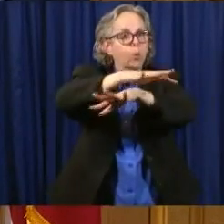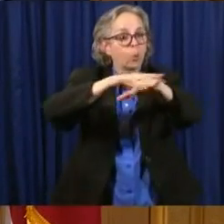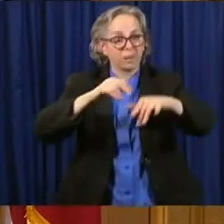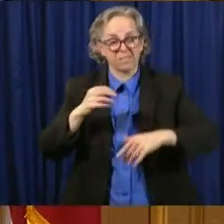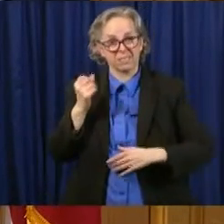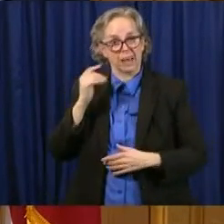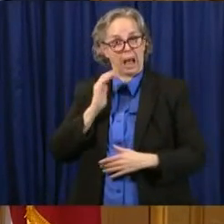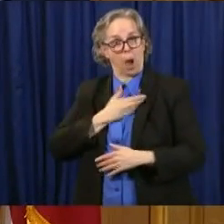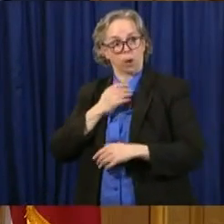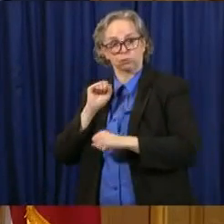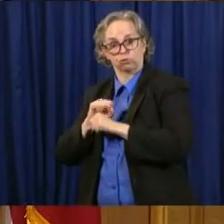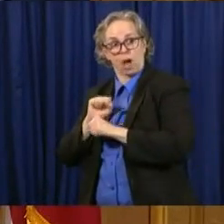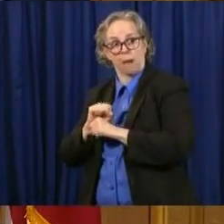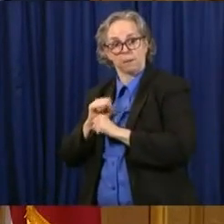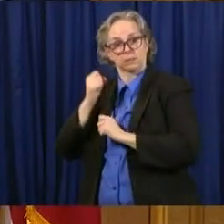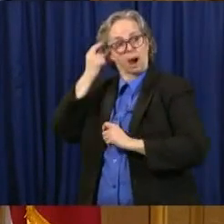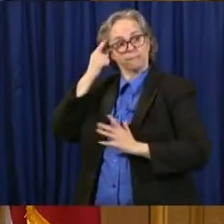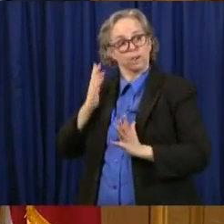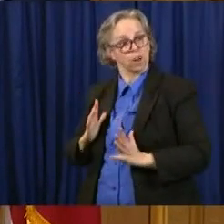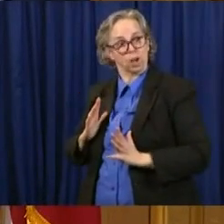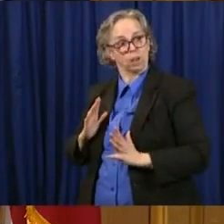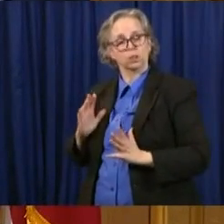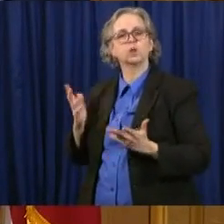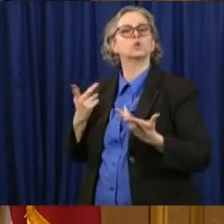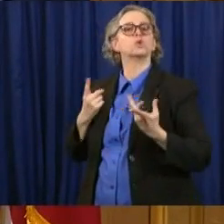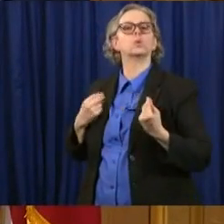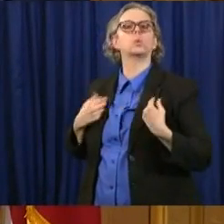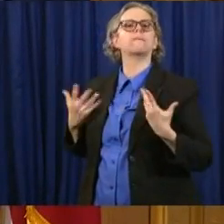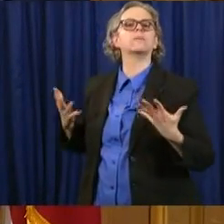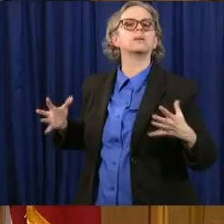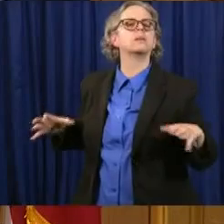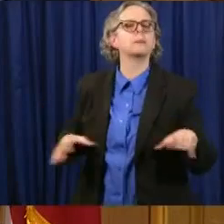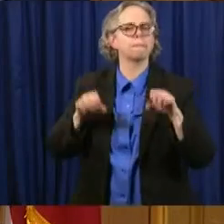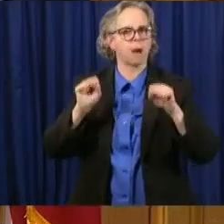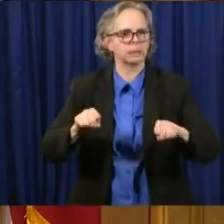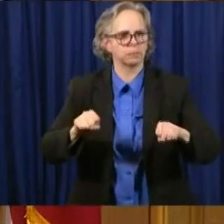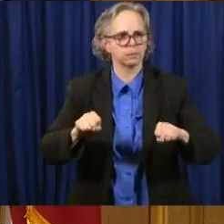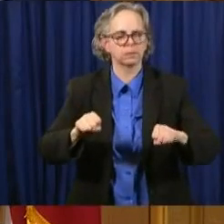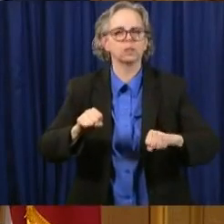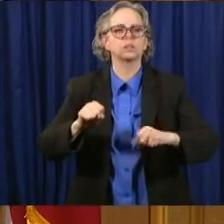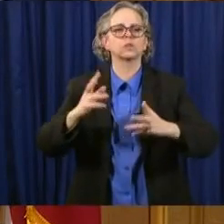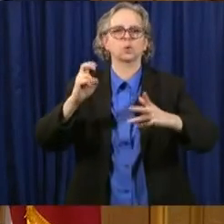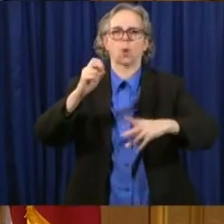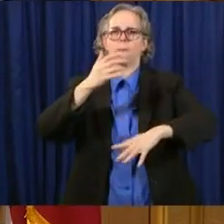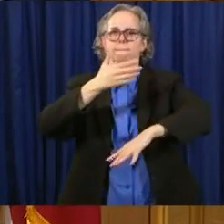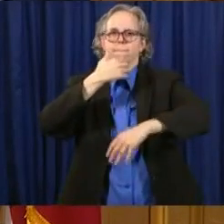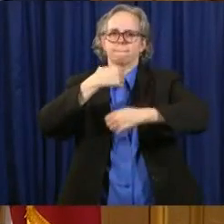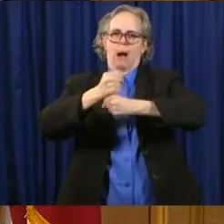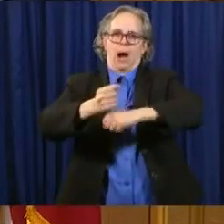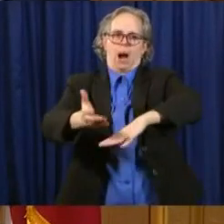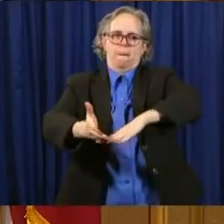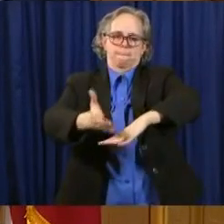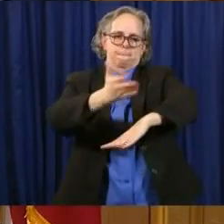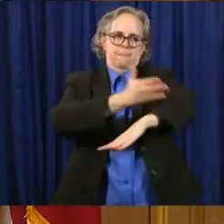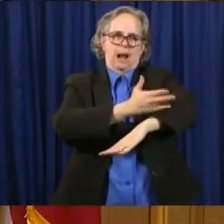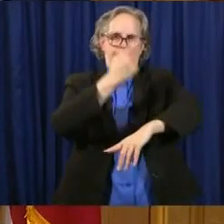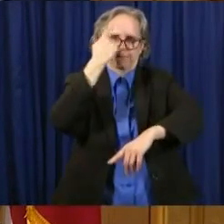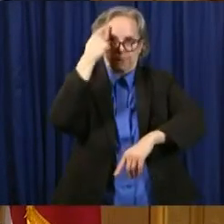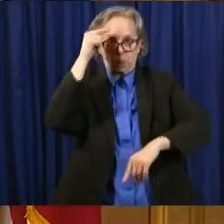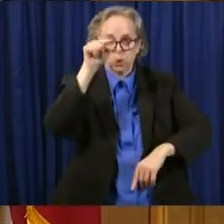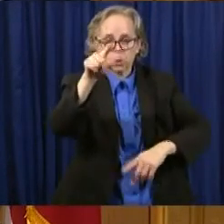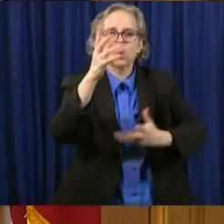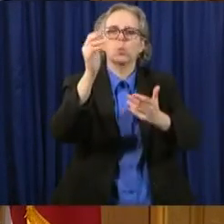to make it better for individuals, uh, inform individuals of what their personal situation